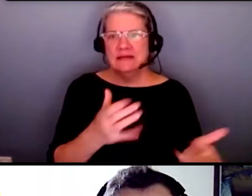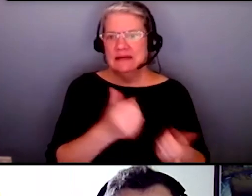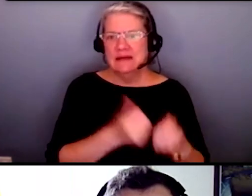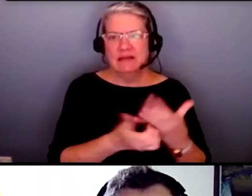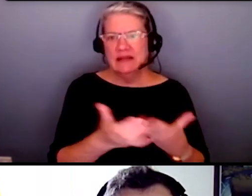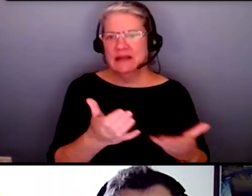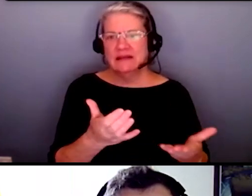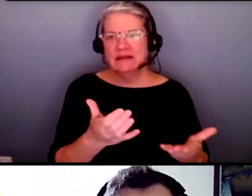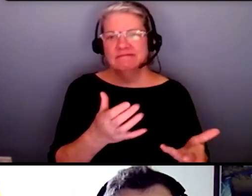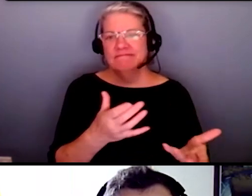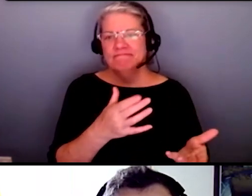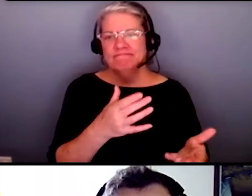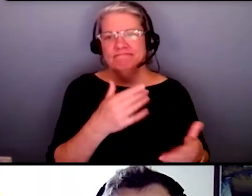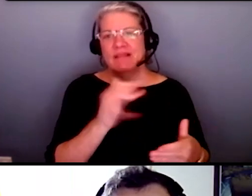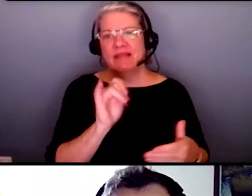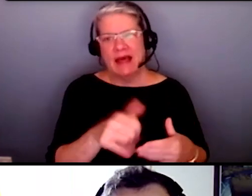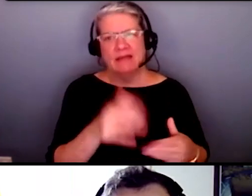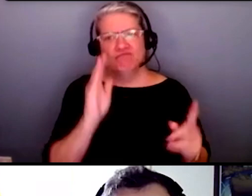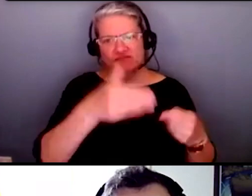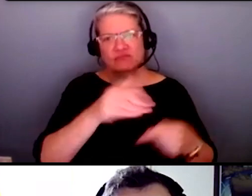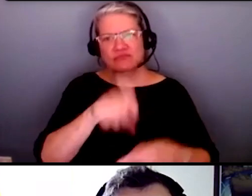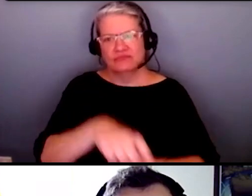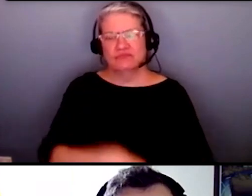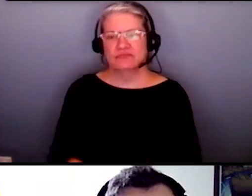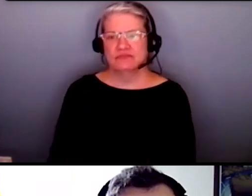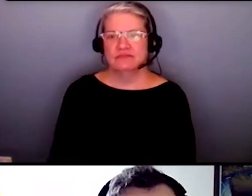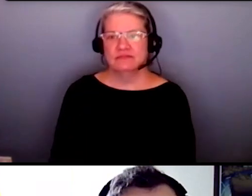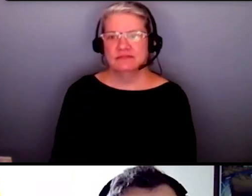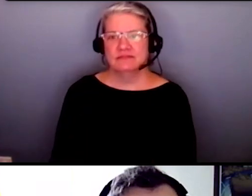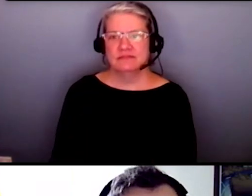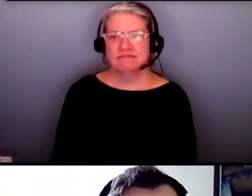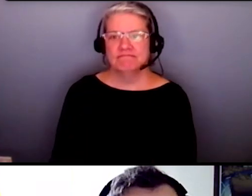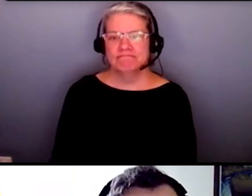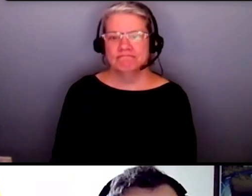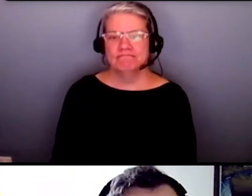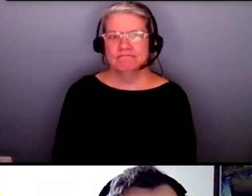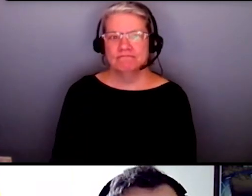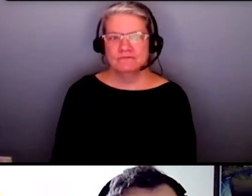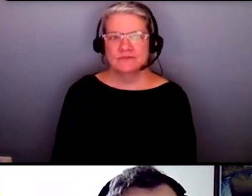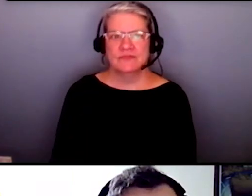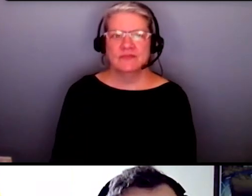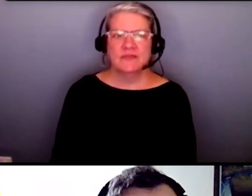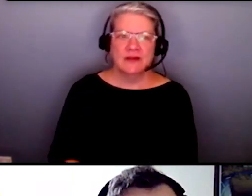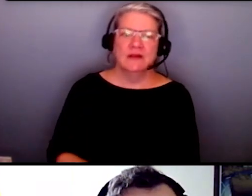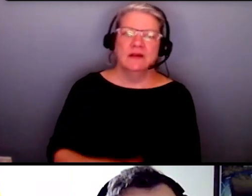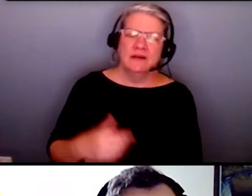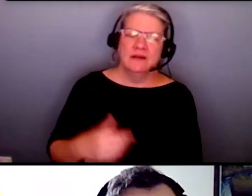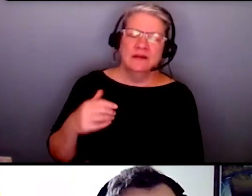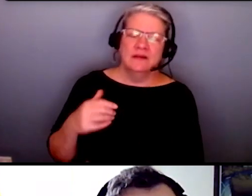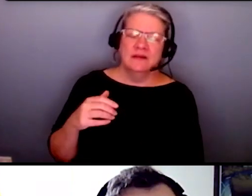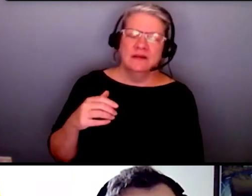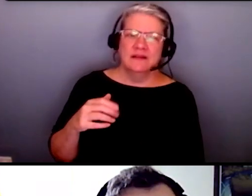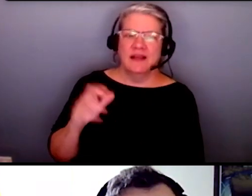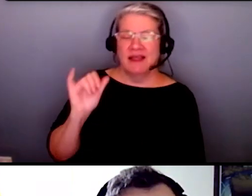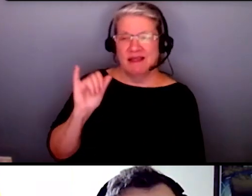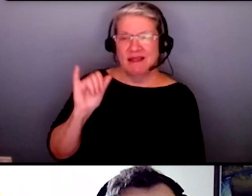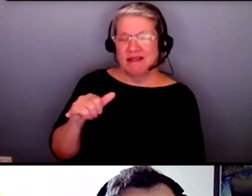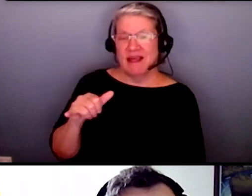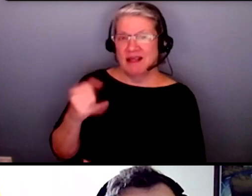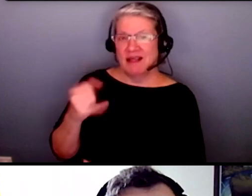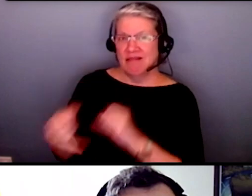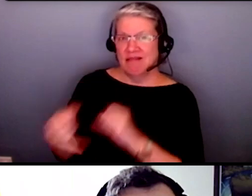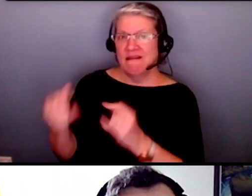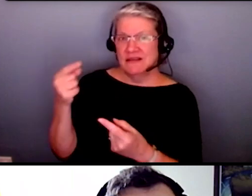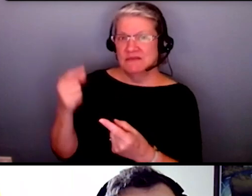I think um the end of endpoint there in your discussion